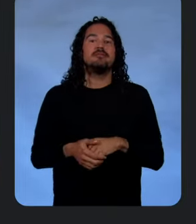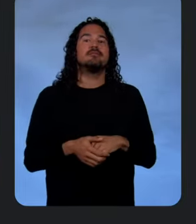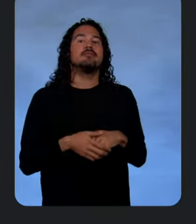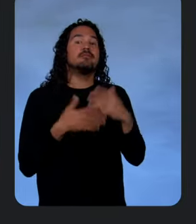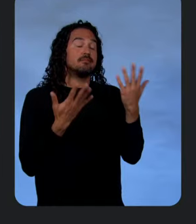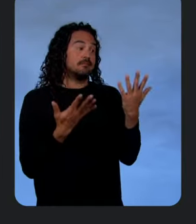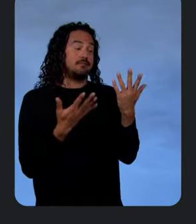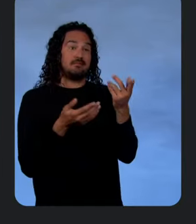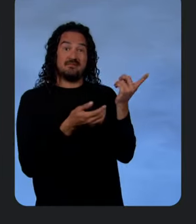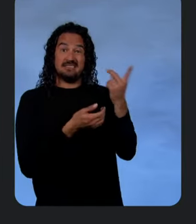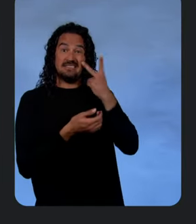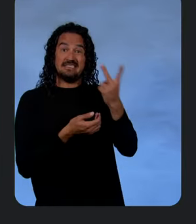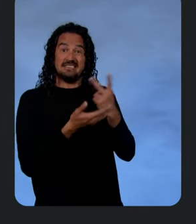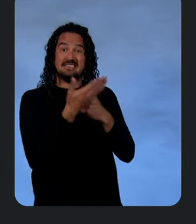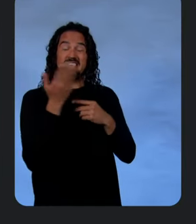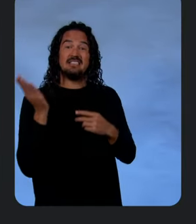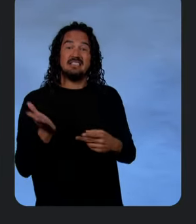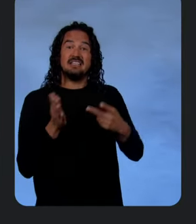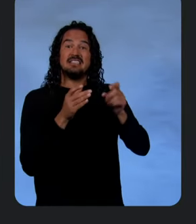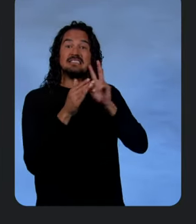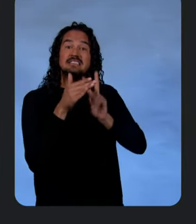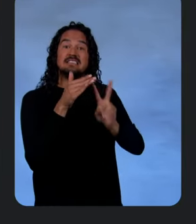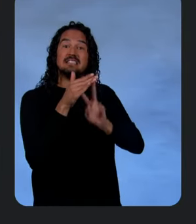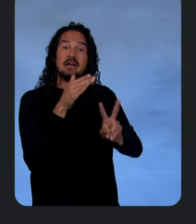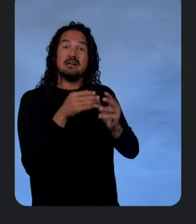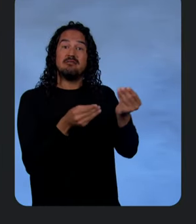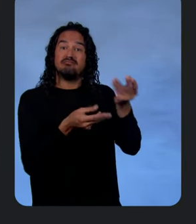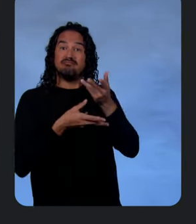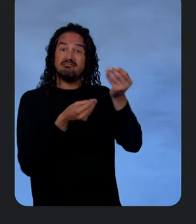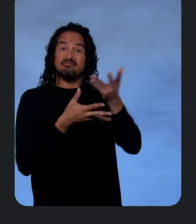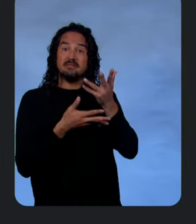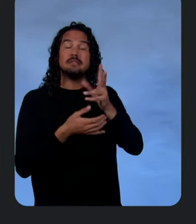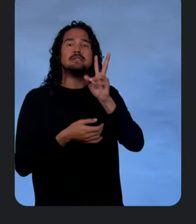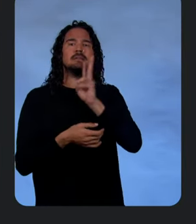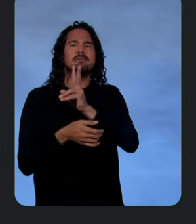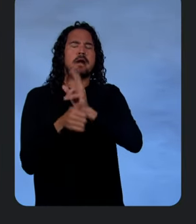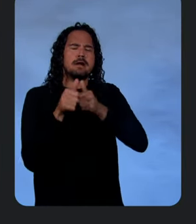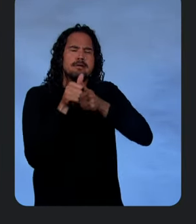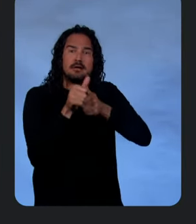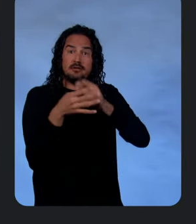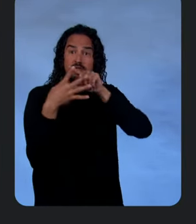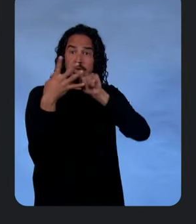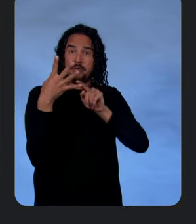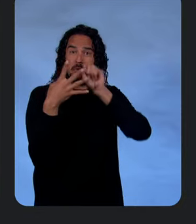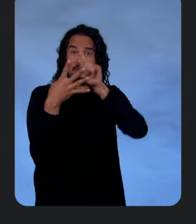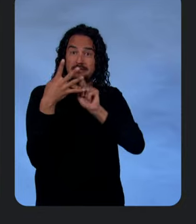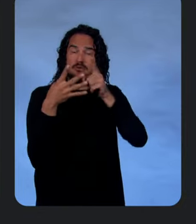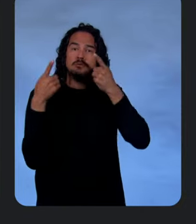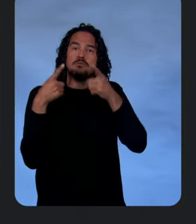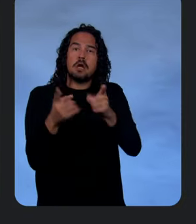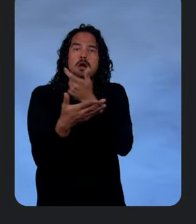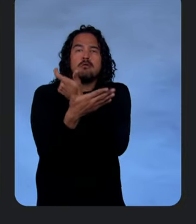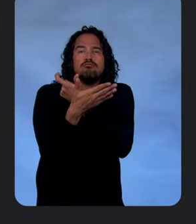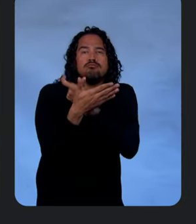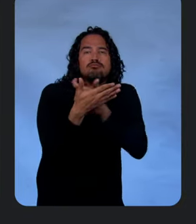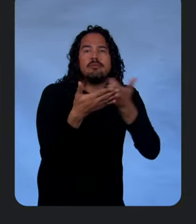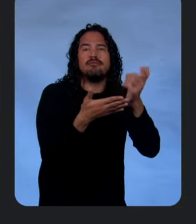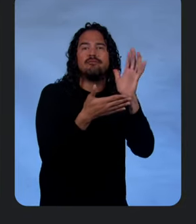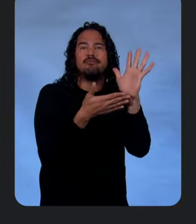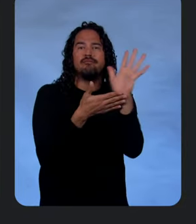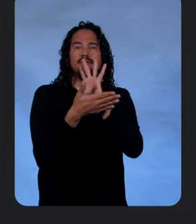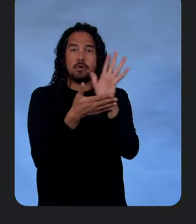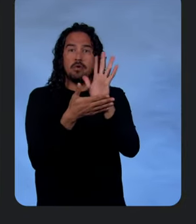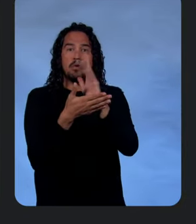So if you look at the insights that we got back from this, it's actually pretty good. Like, it kept track of the different questions across the video time,